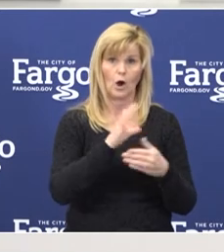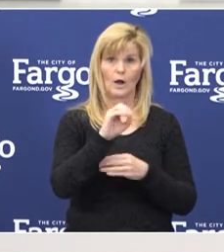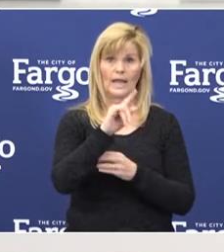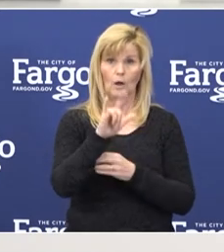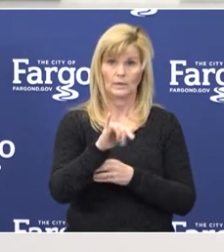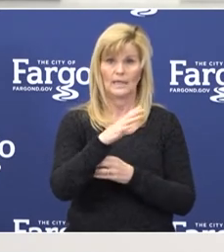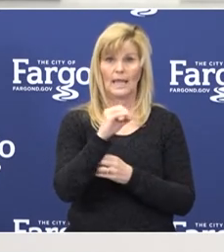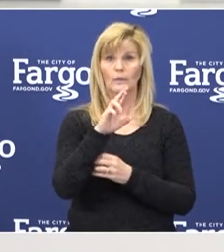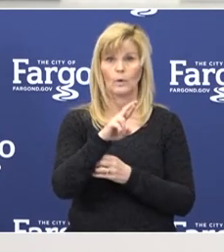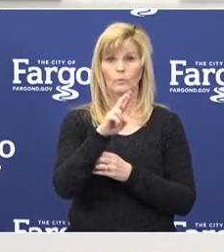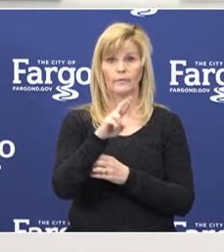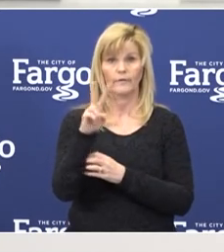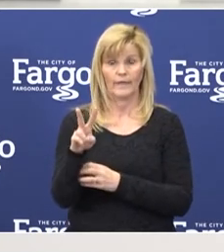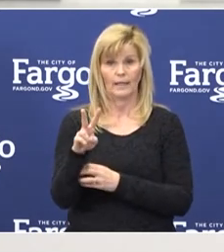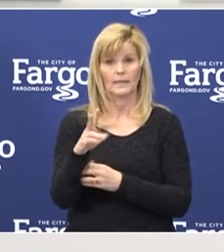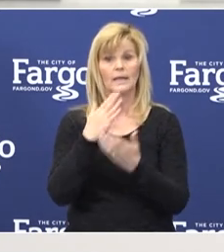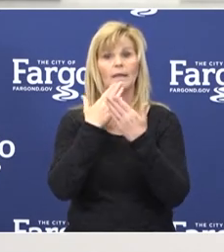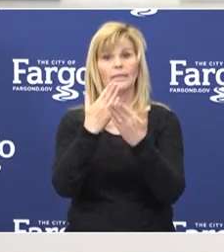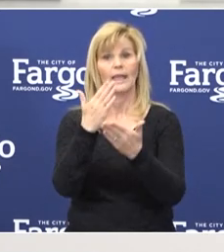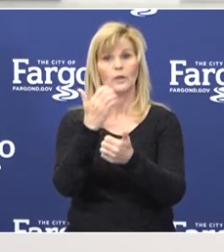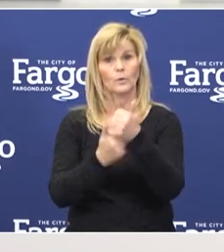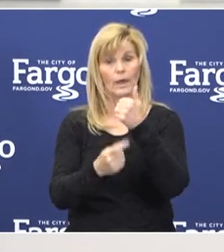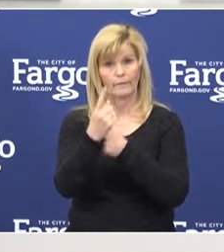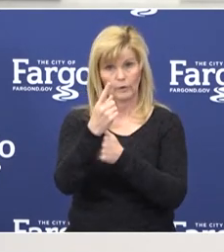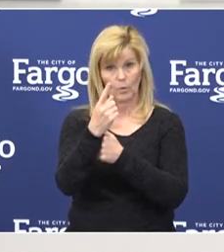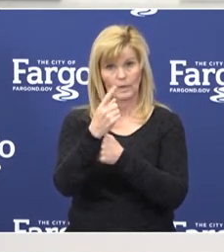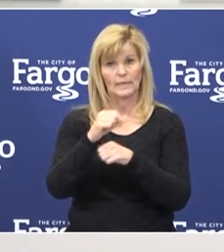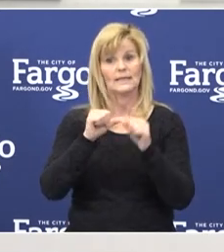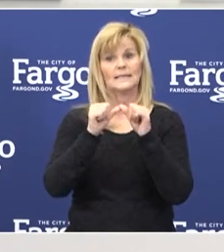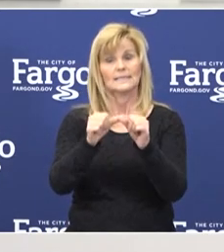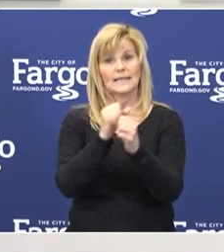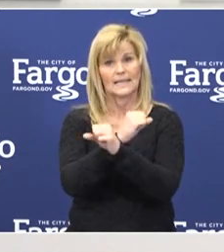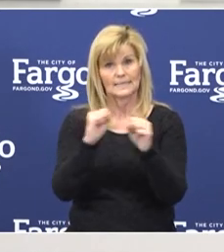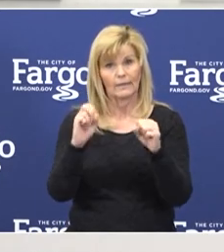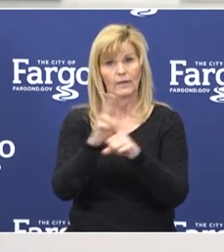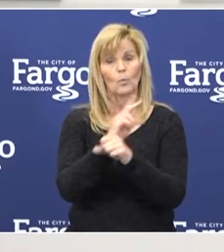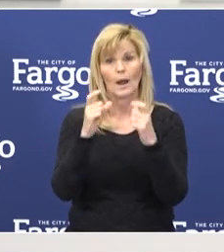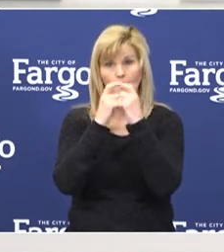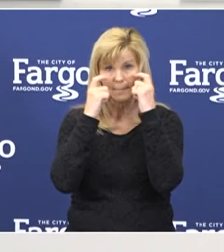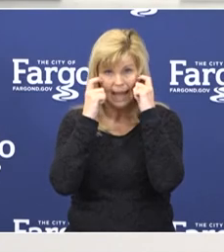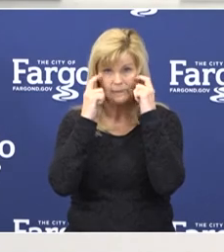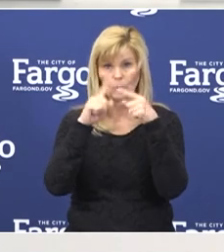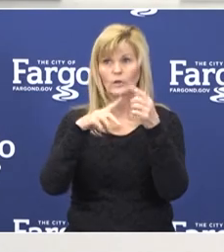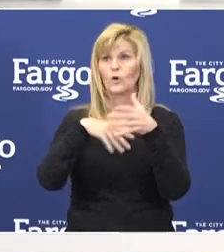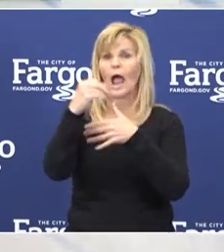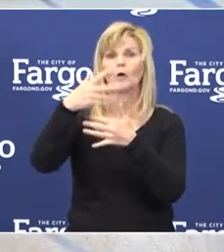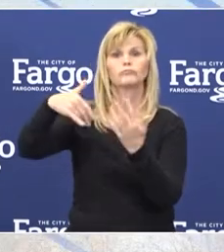much for today. Hope everybody stays safe and remember to wear your mask when you're out in public, please. Thank you.